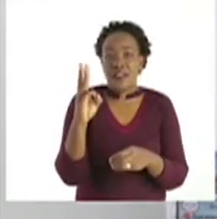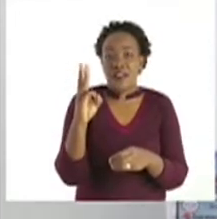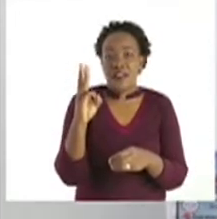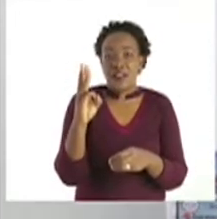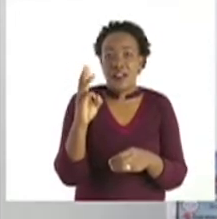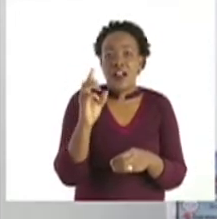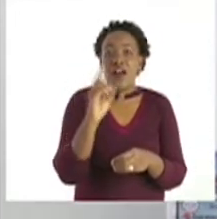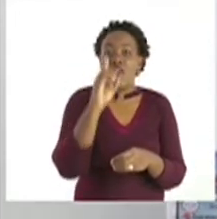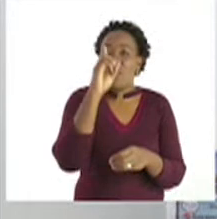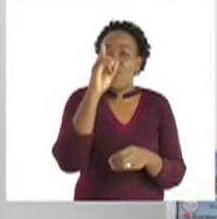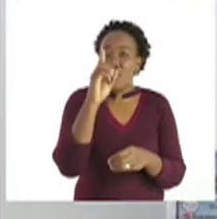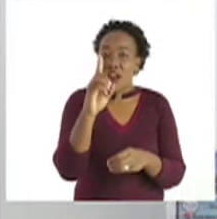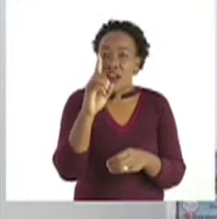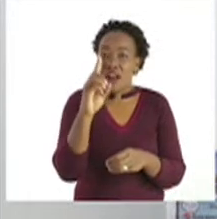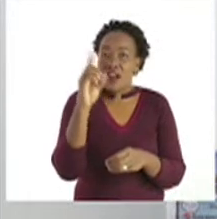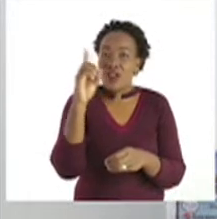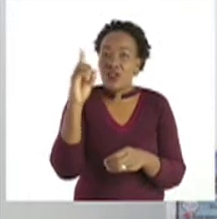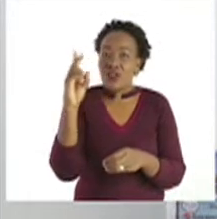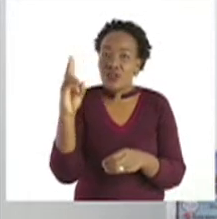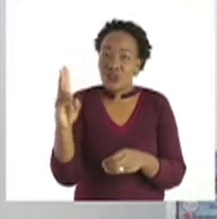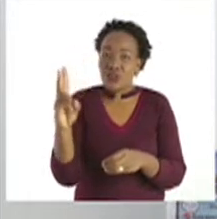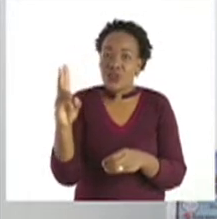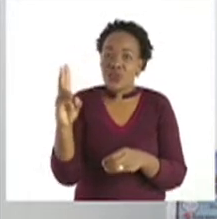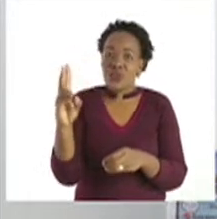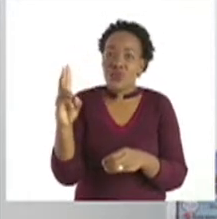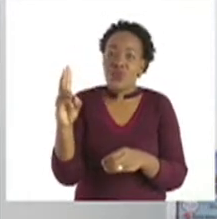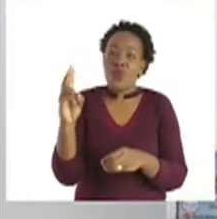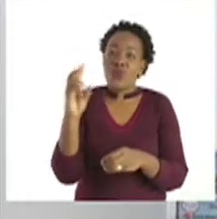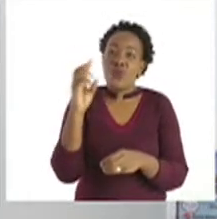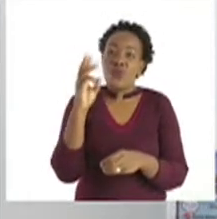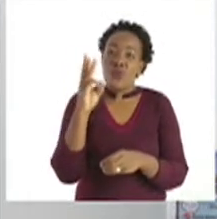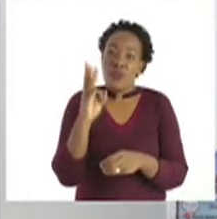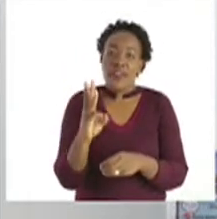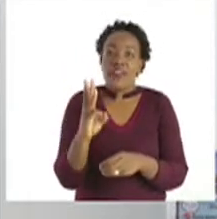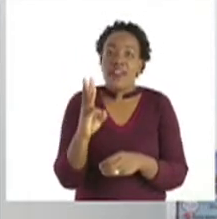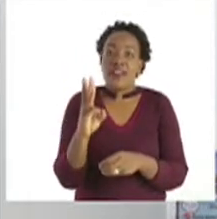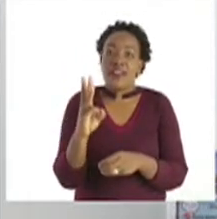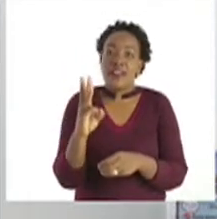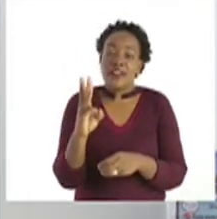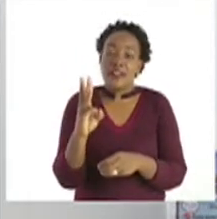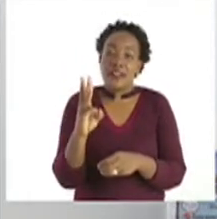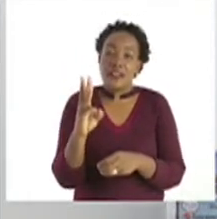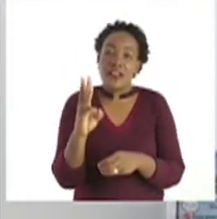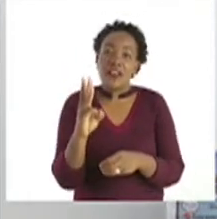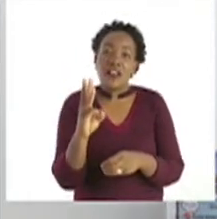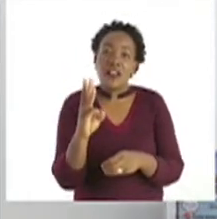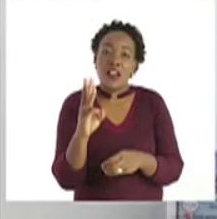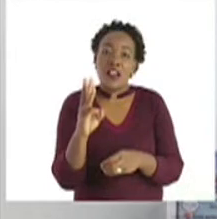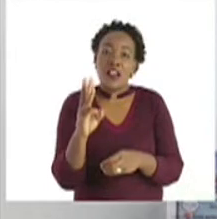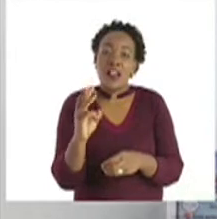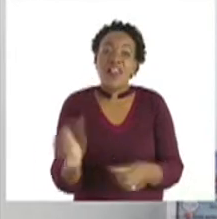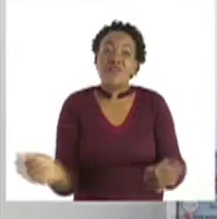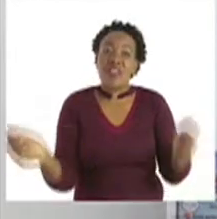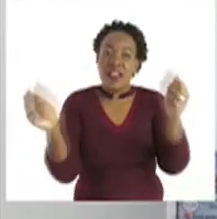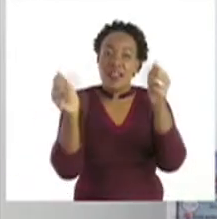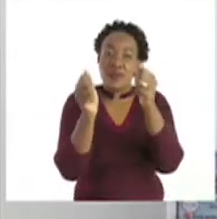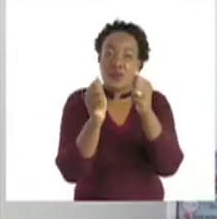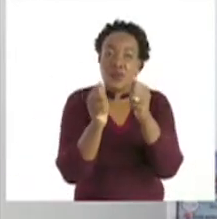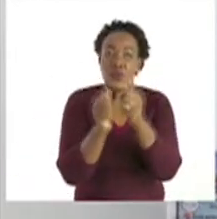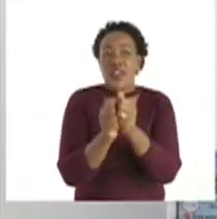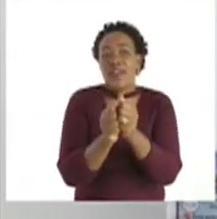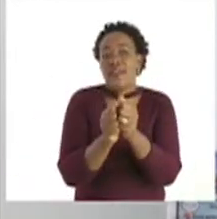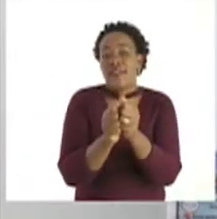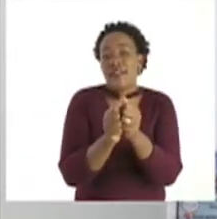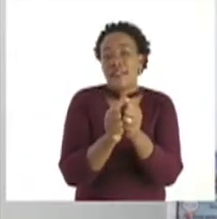put 3 dots in this circle. 1, 2, 3. Then we count them